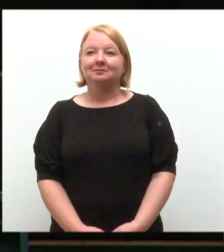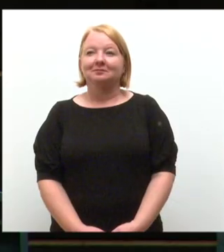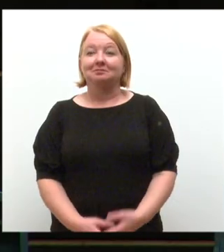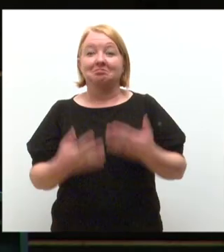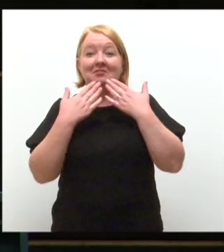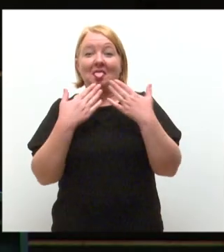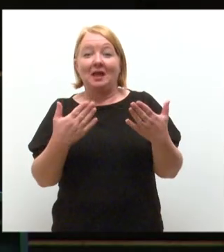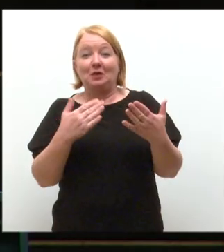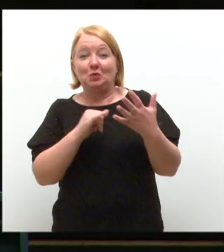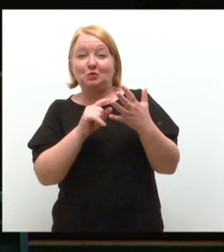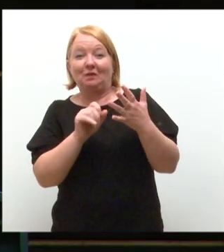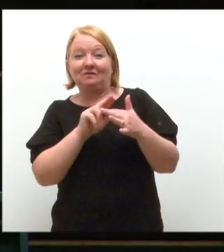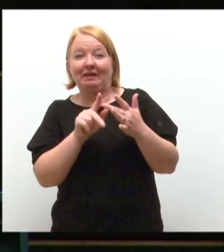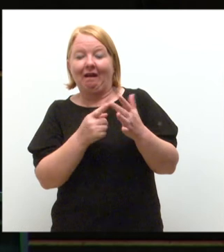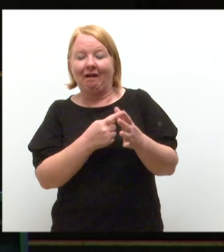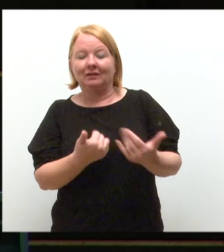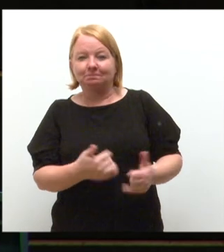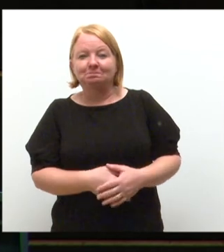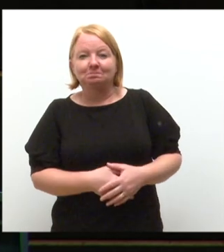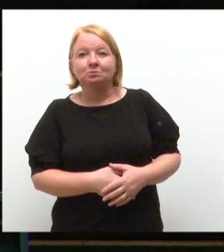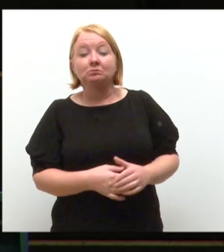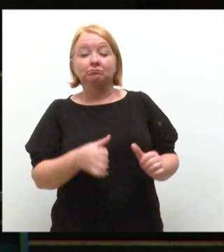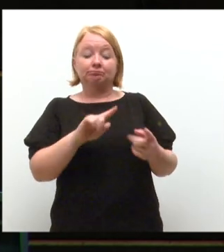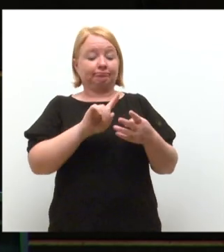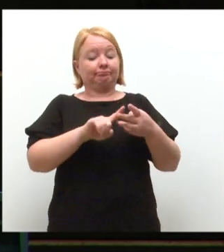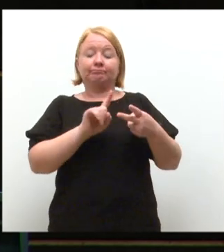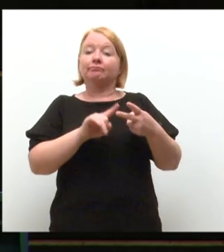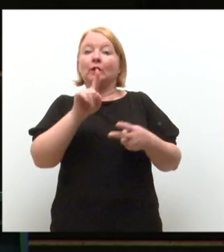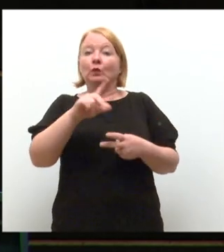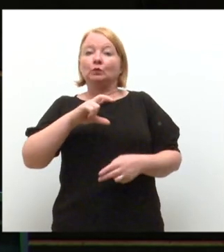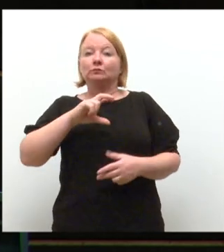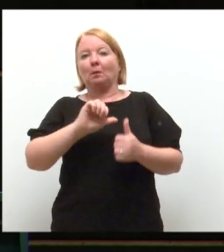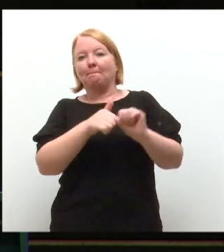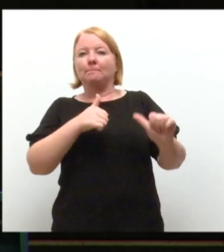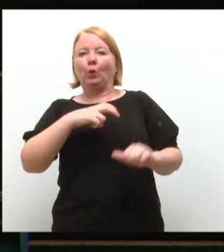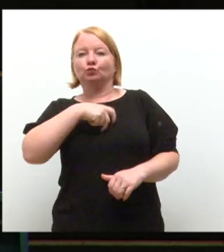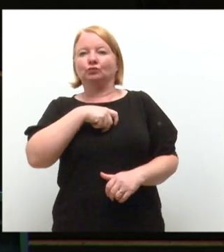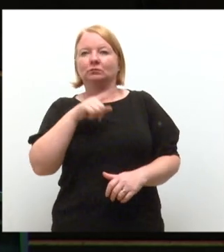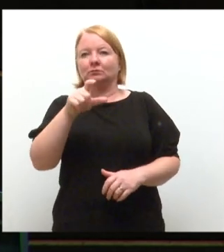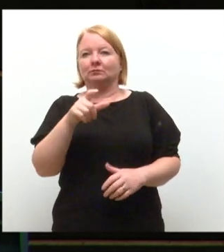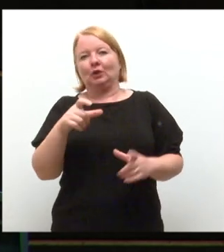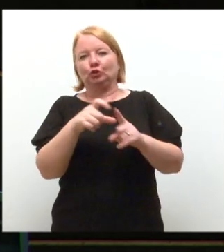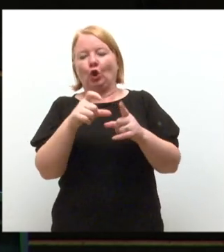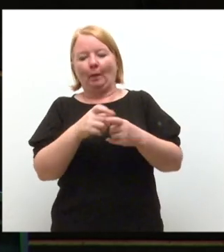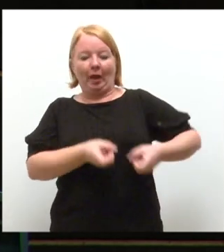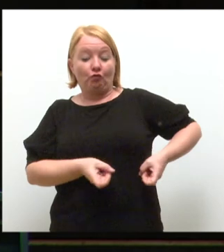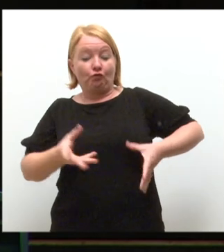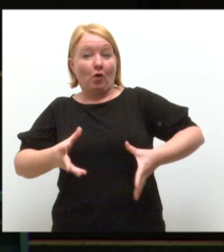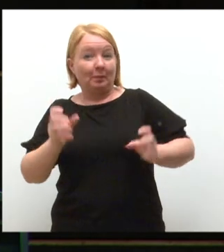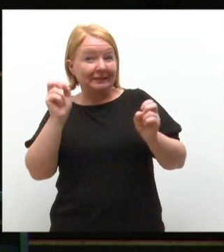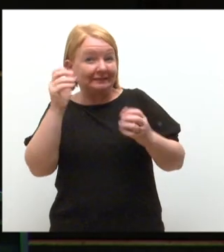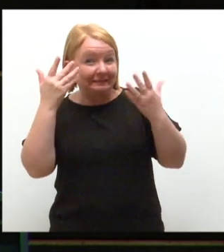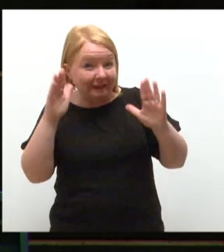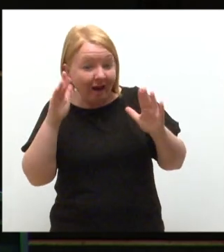Thanks. Thanks, Sophia. Well, next up is our sports union president, superhero, Doug Dundee's rugby star and